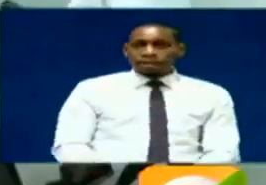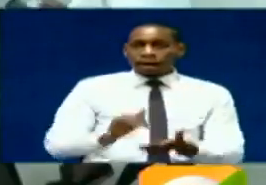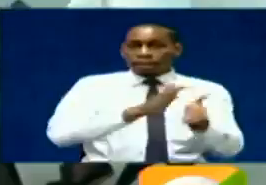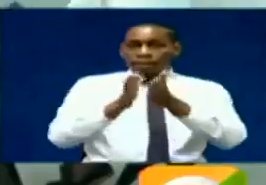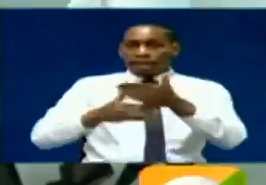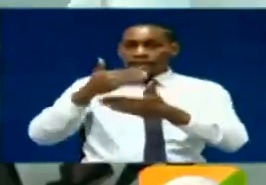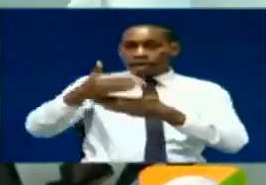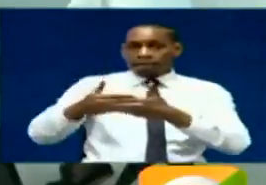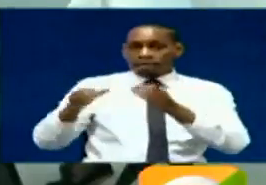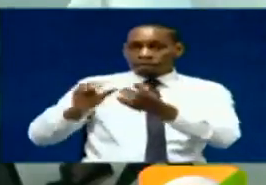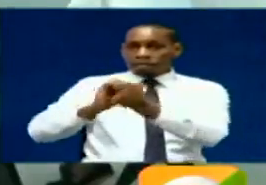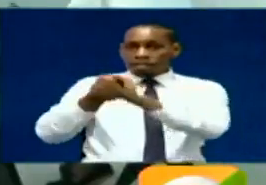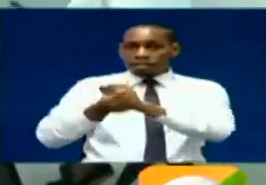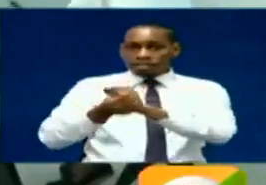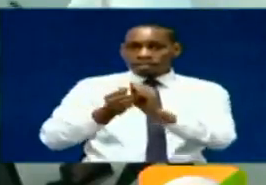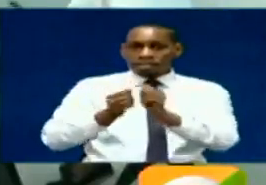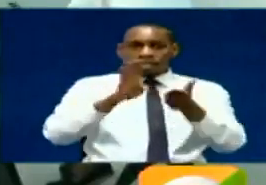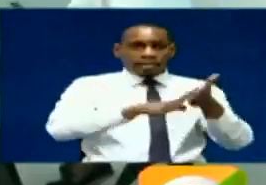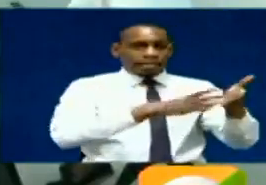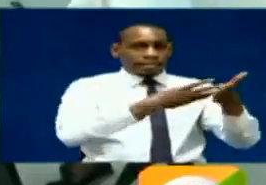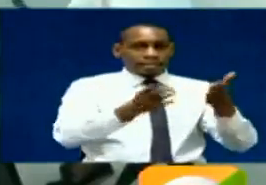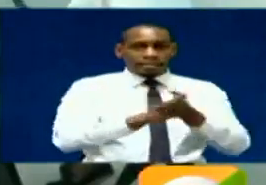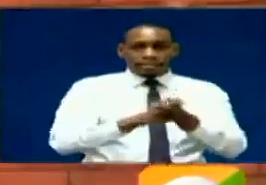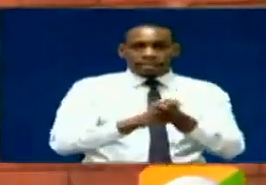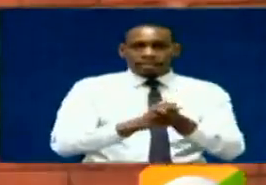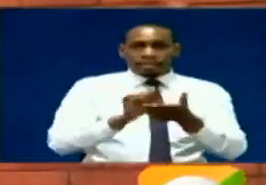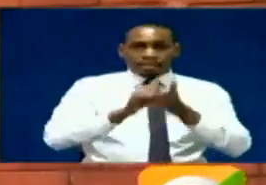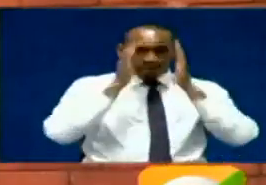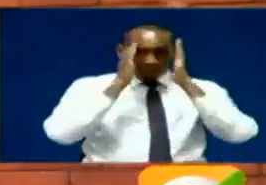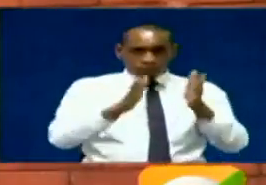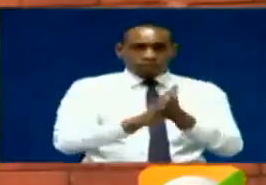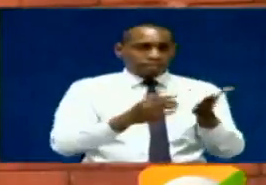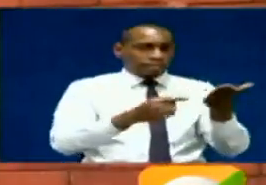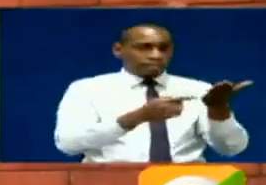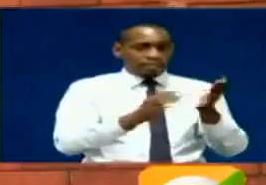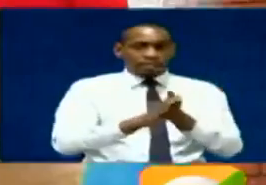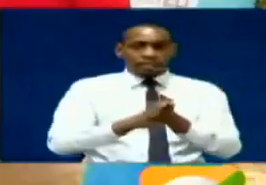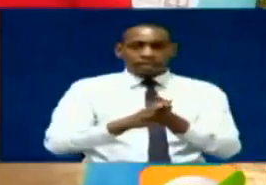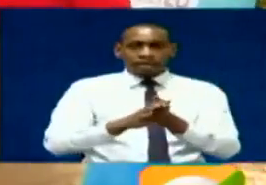comes after the Telco reorganized its structure into Telcom Consumer and Telcom Digital.